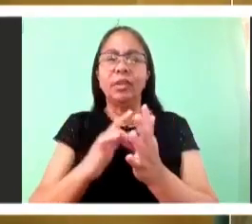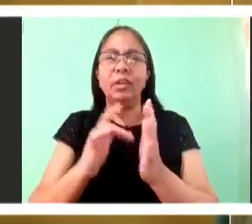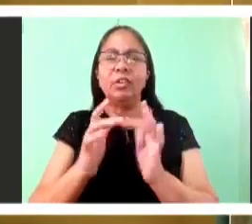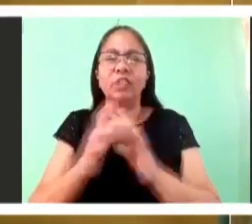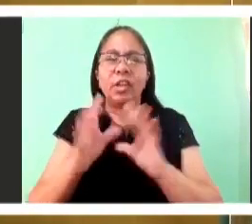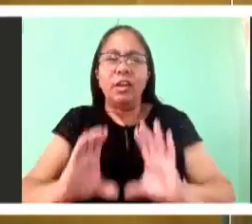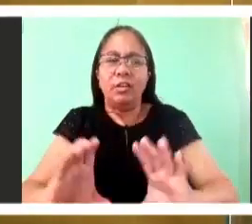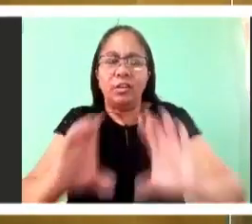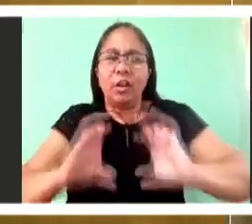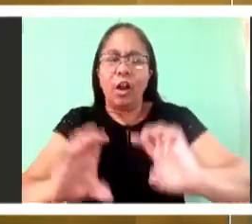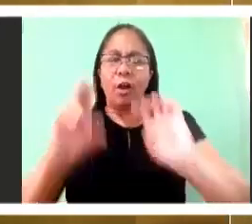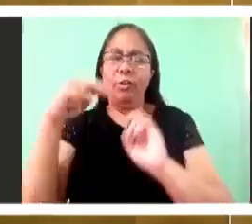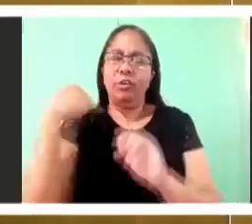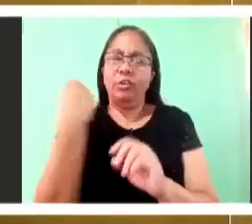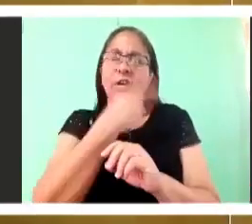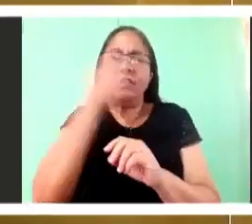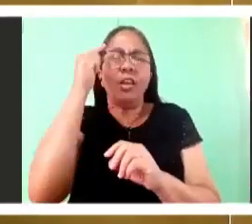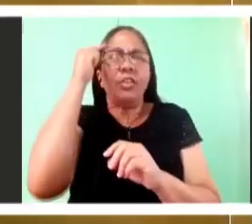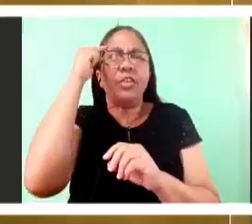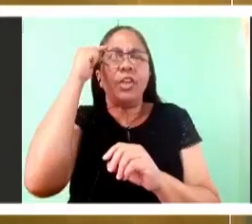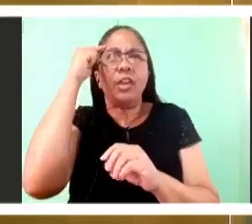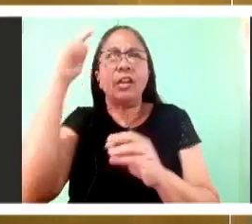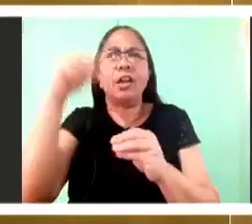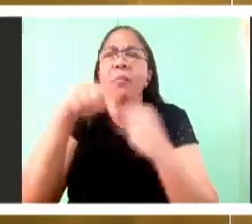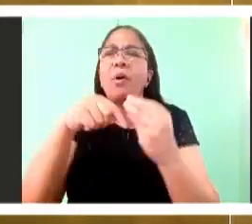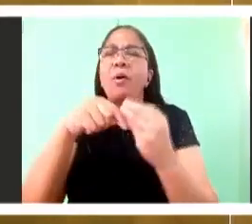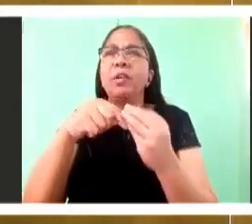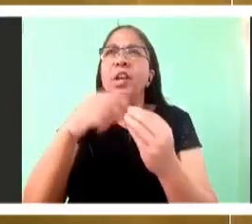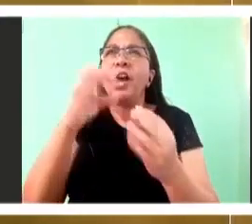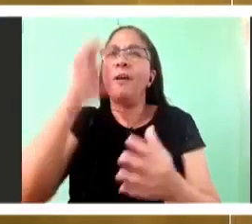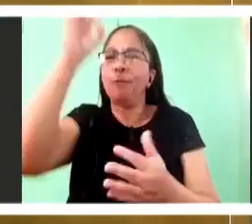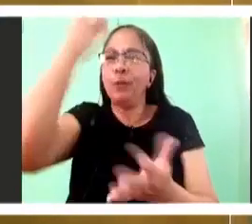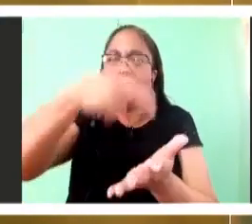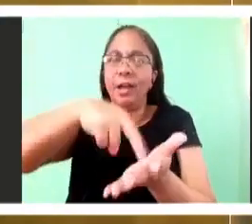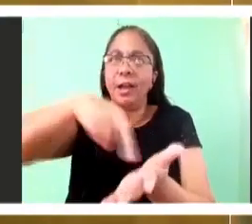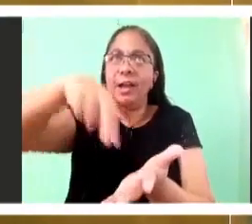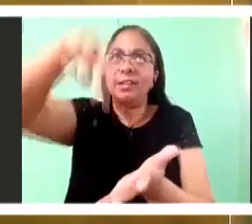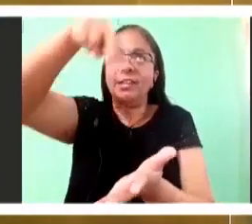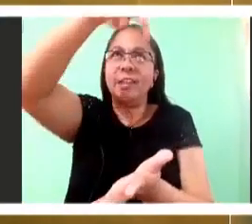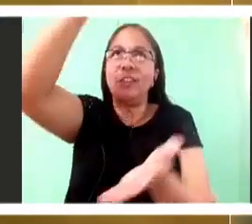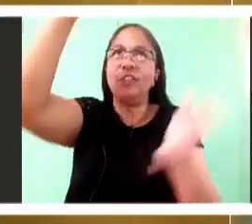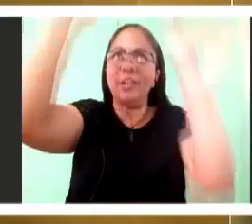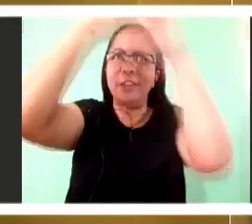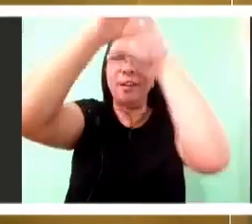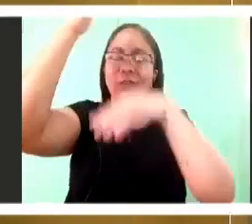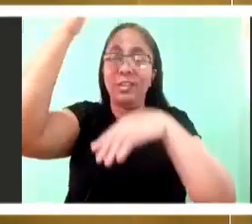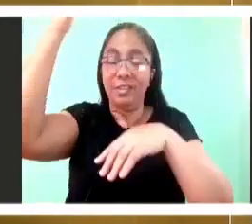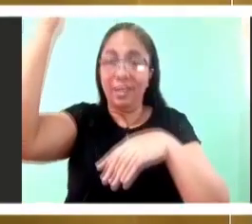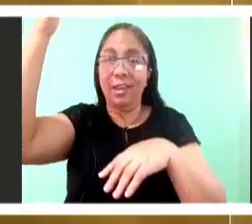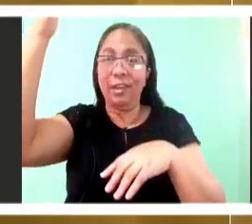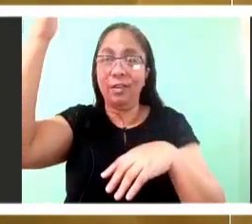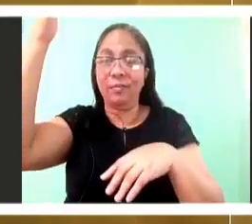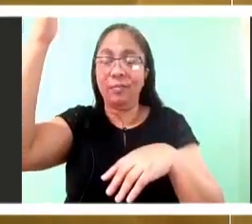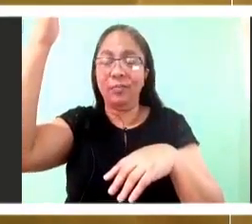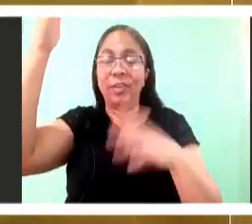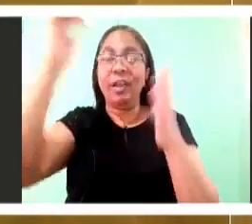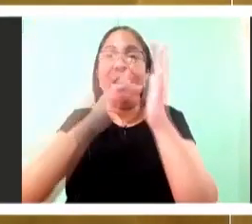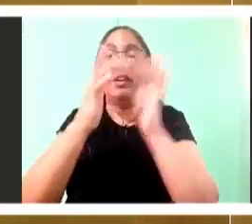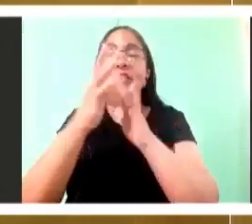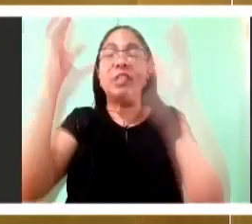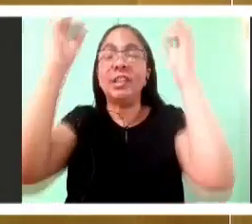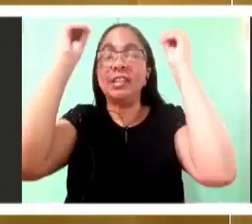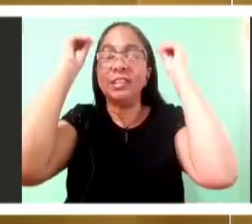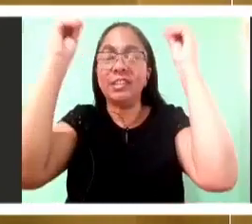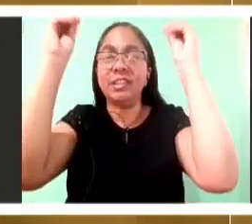teaching to Nicodemus on baptism, that it is through baptism that we are born again and become